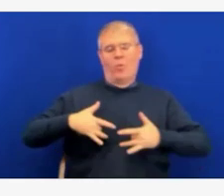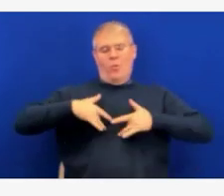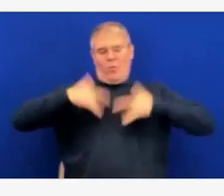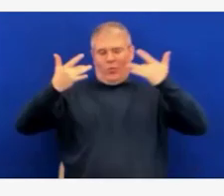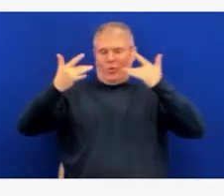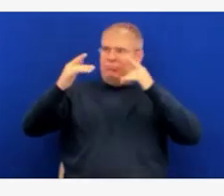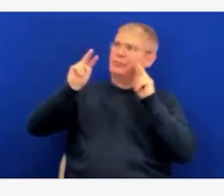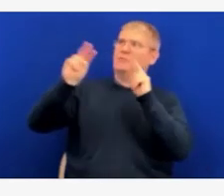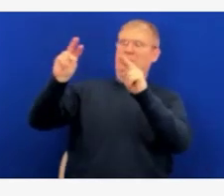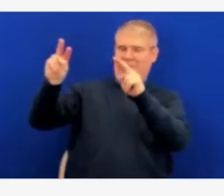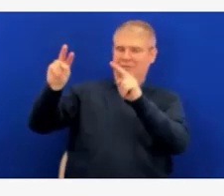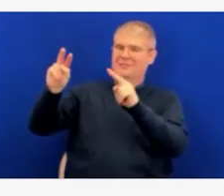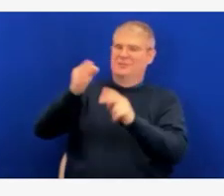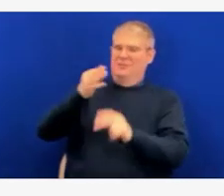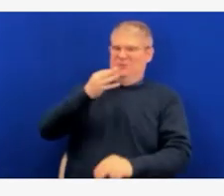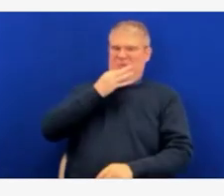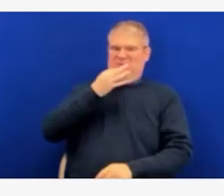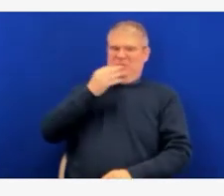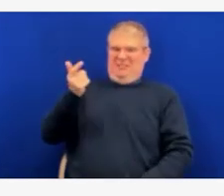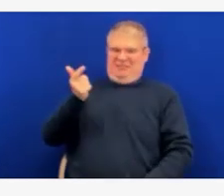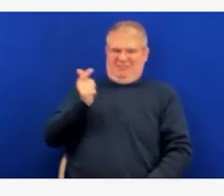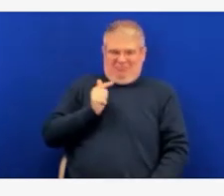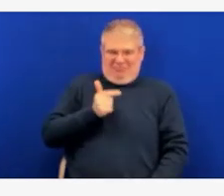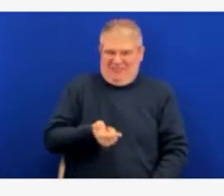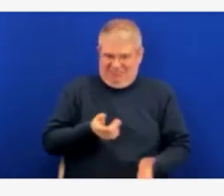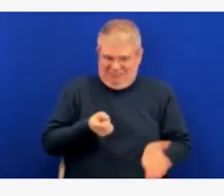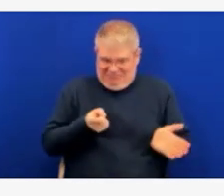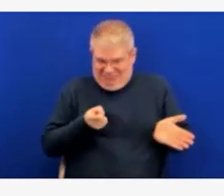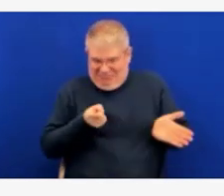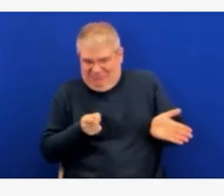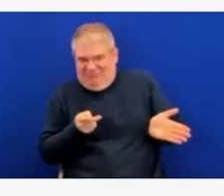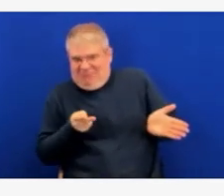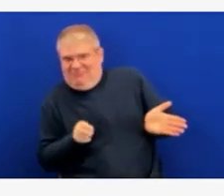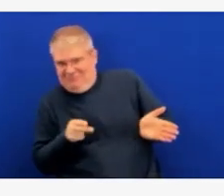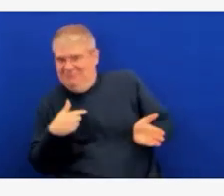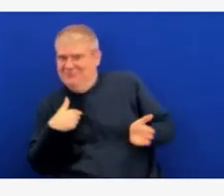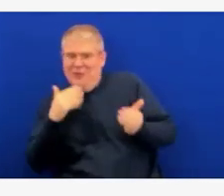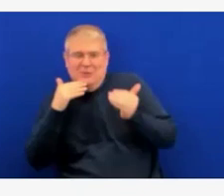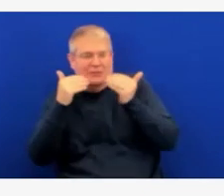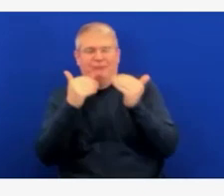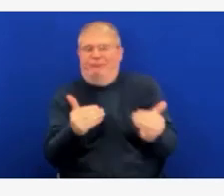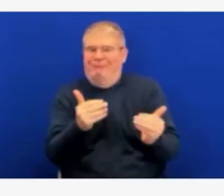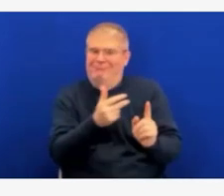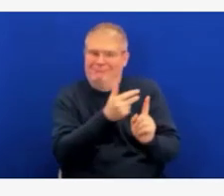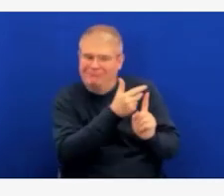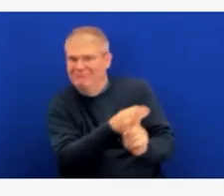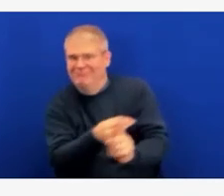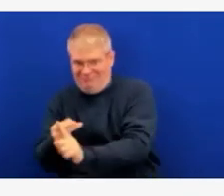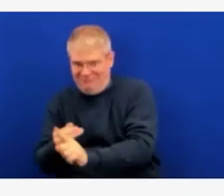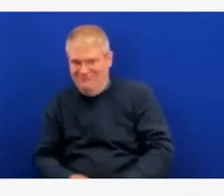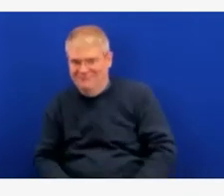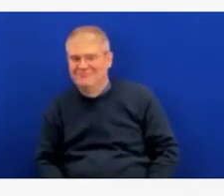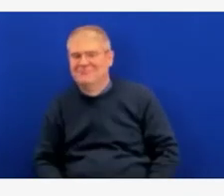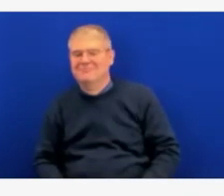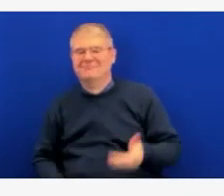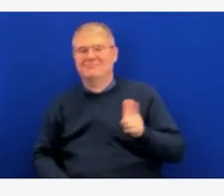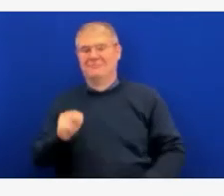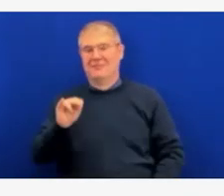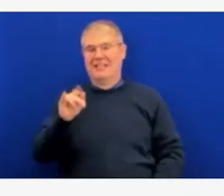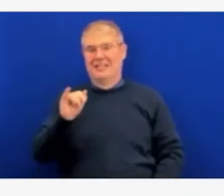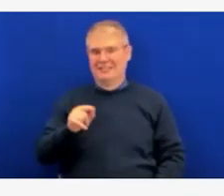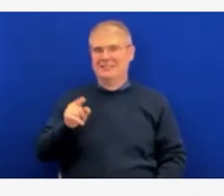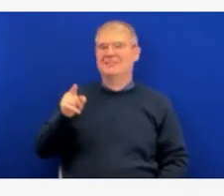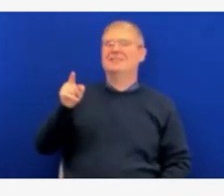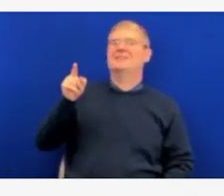Thanks, Dr. Barker. Before we take questions from the media, I want to make sure I remind everyone that we do have American Sign Language interpretation